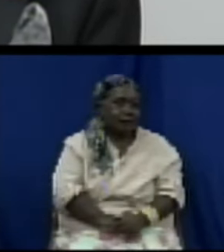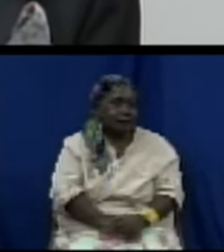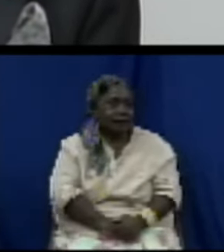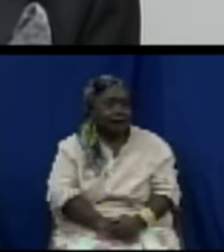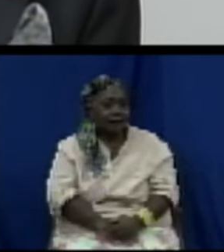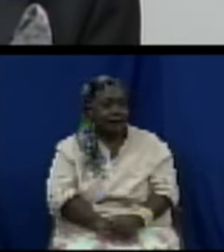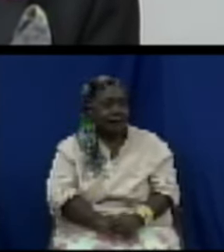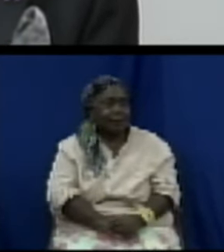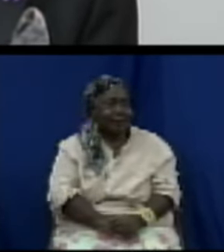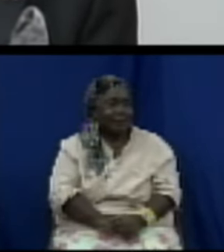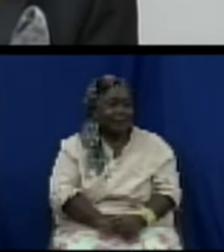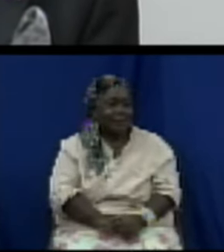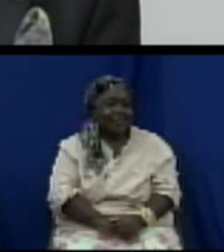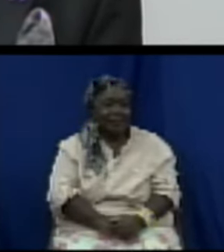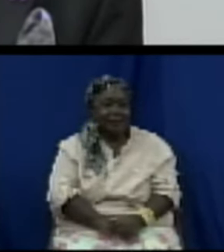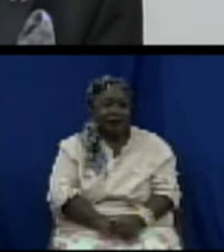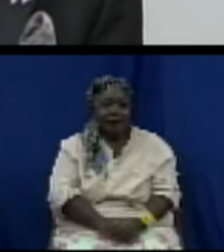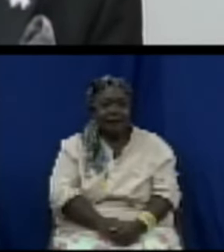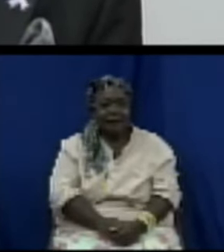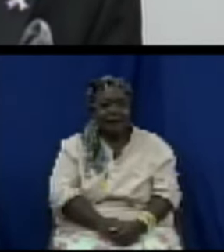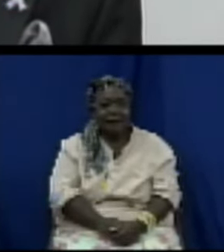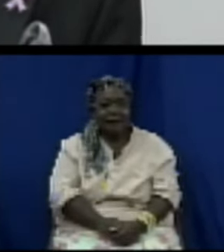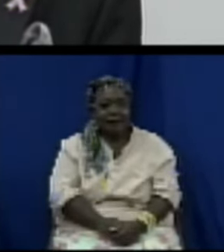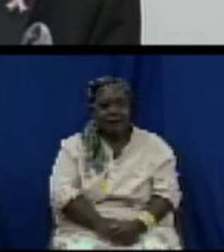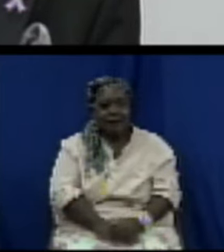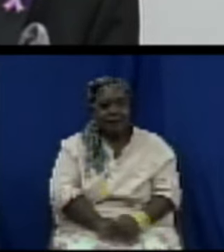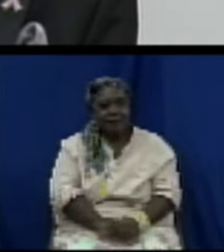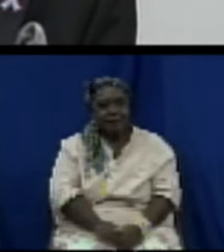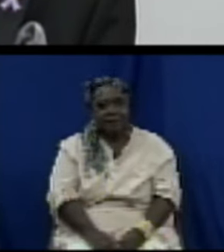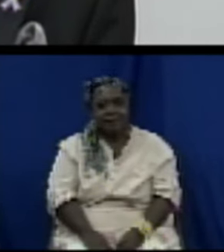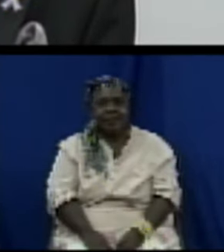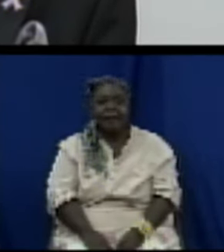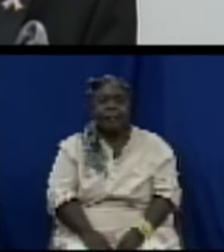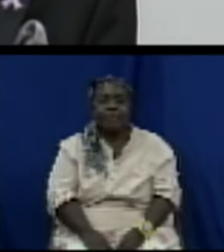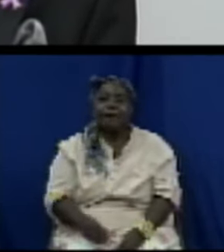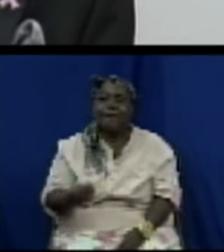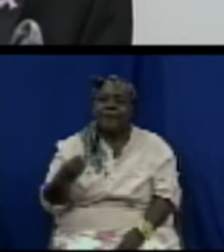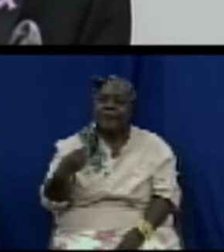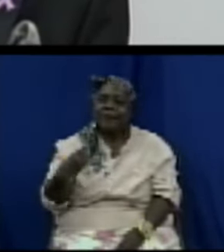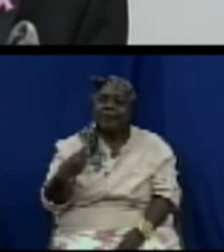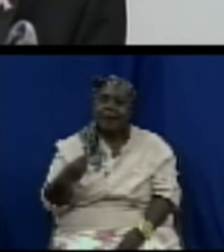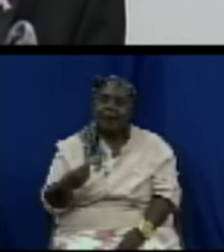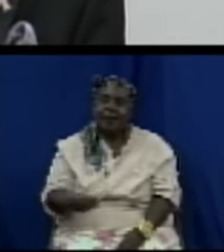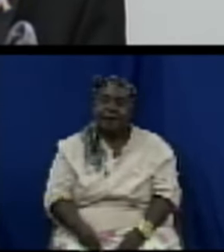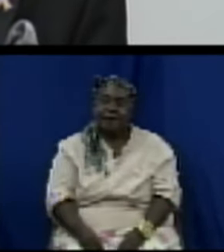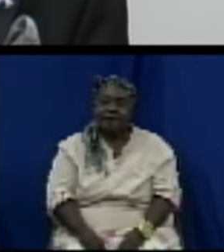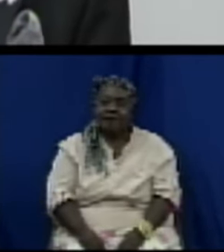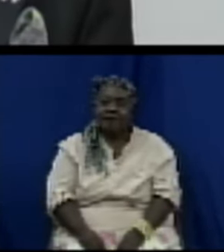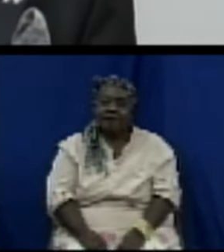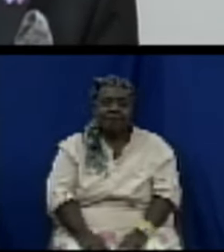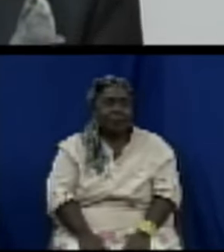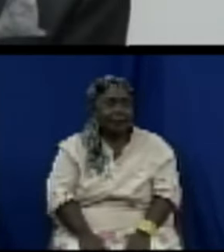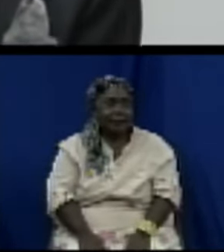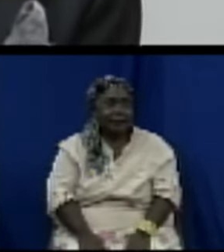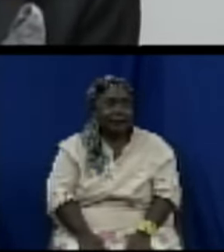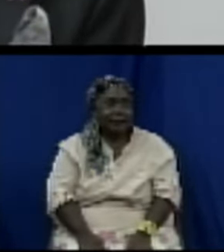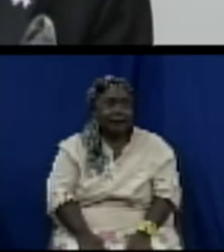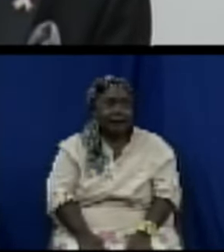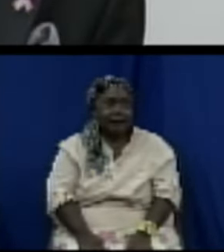goods and services which are not in keeping with the